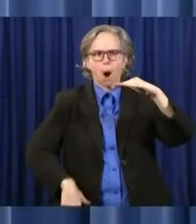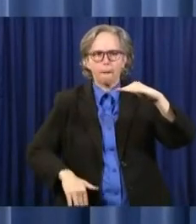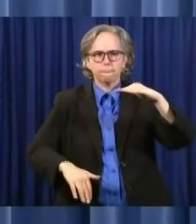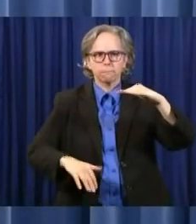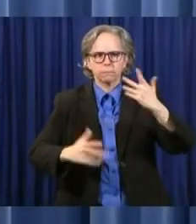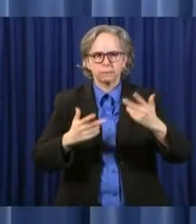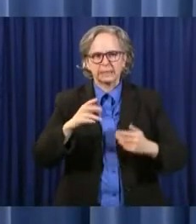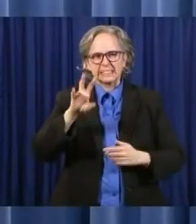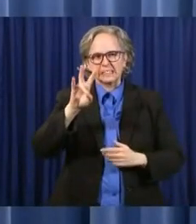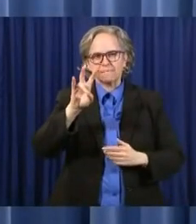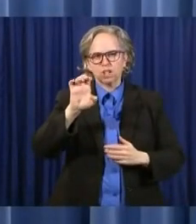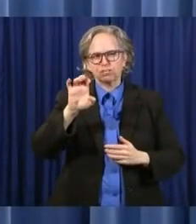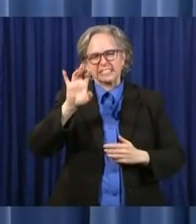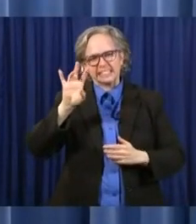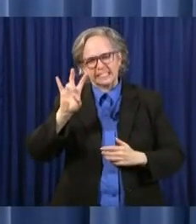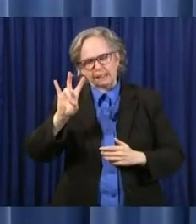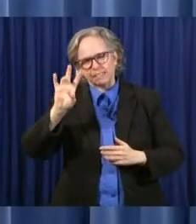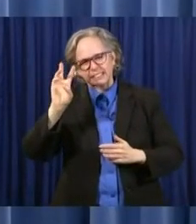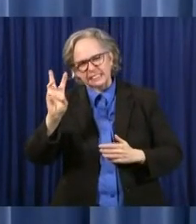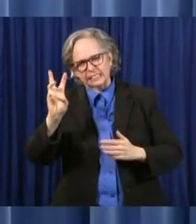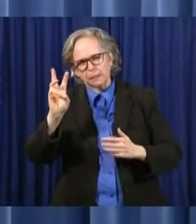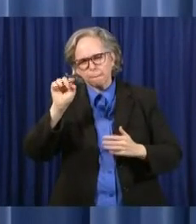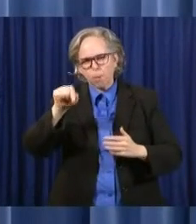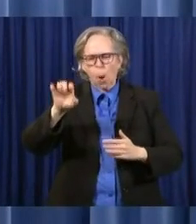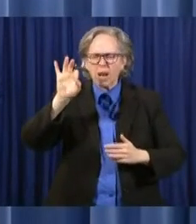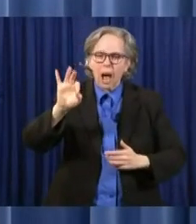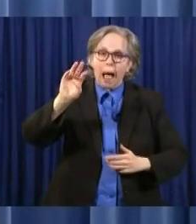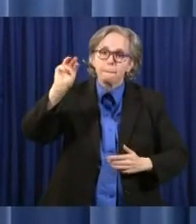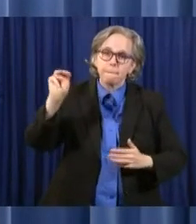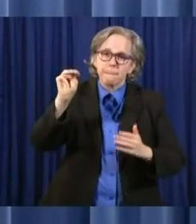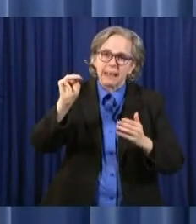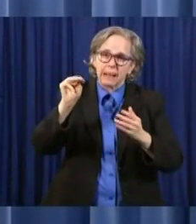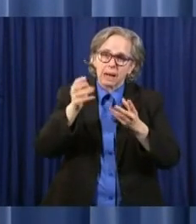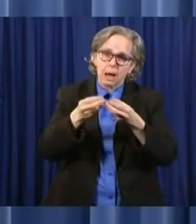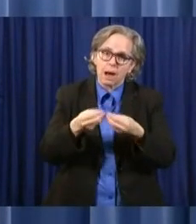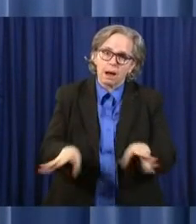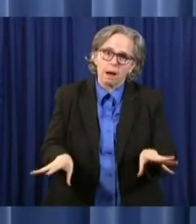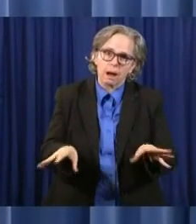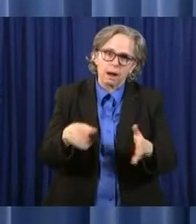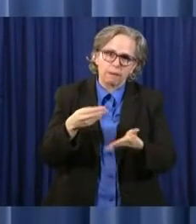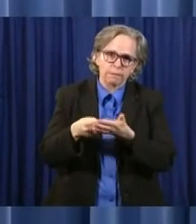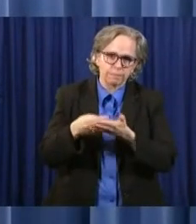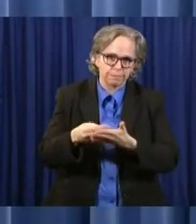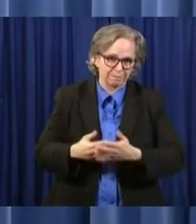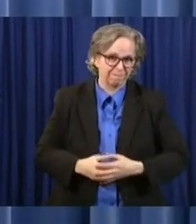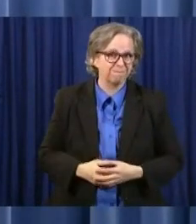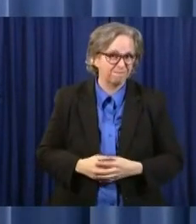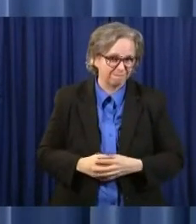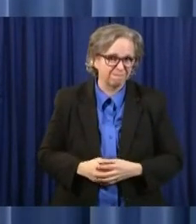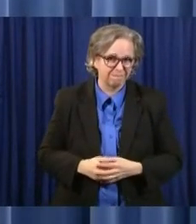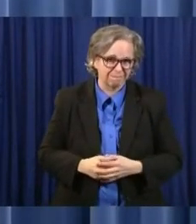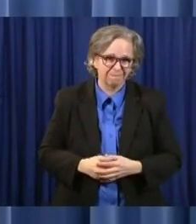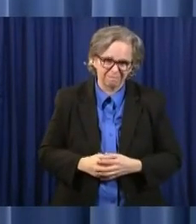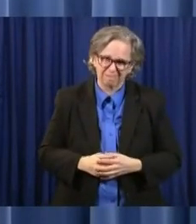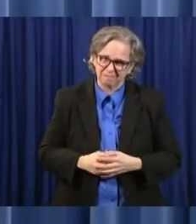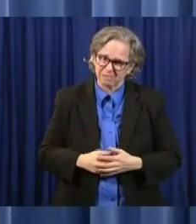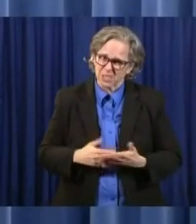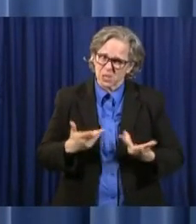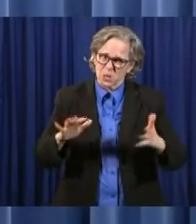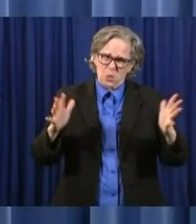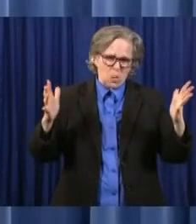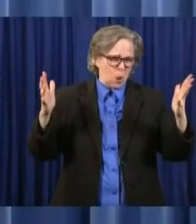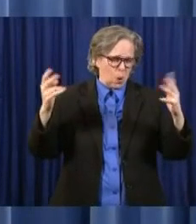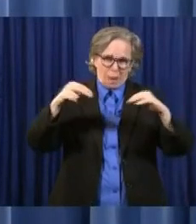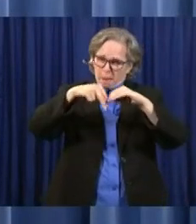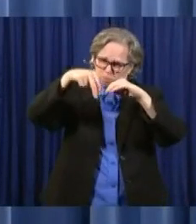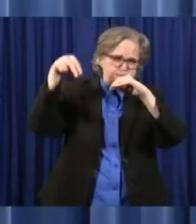million. So as you can see, that is a turnaround, going the wrong way, of